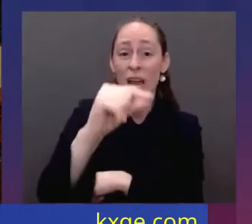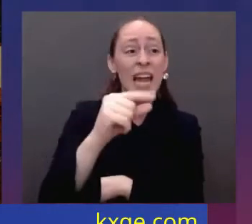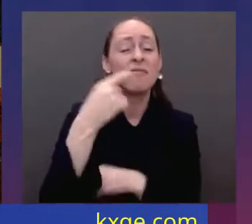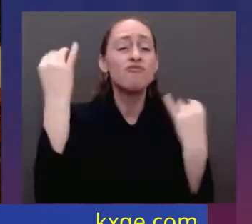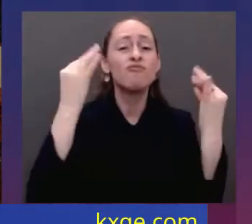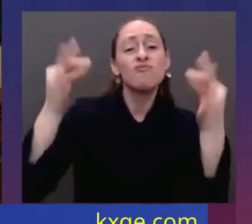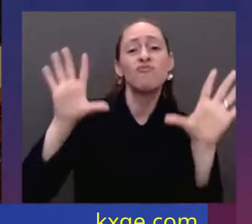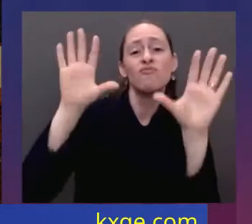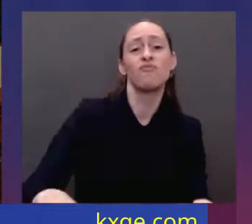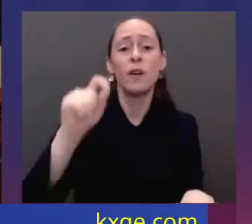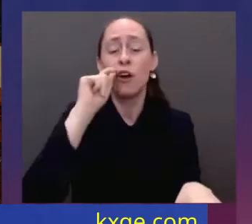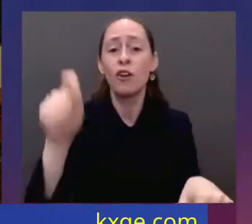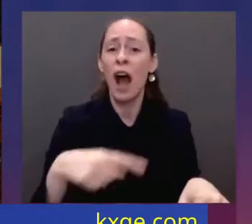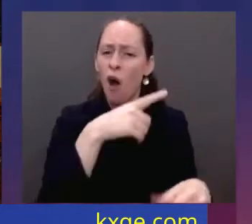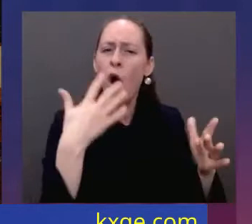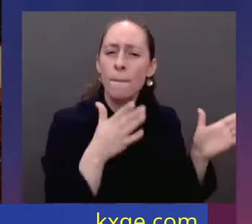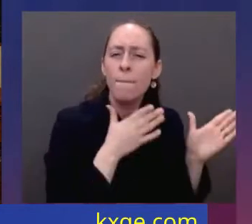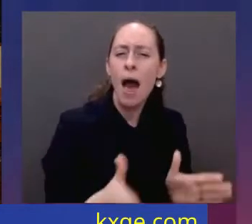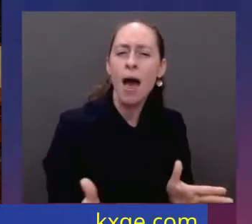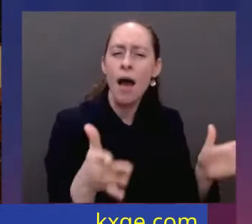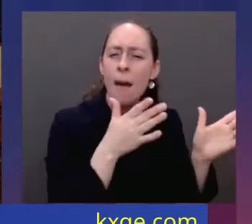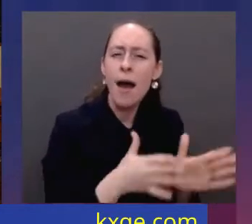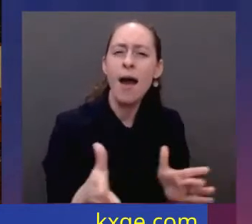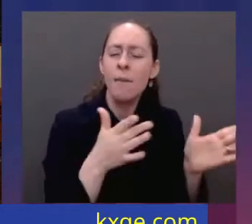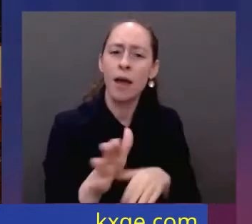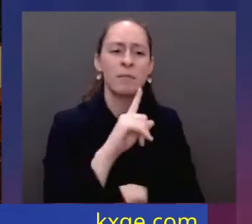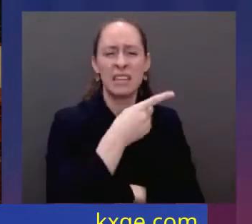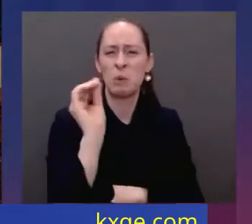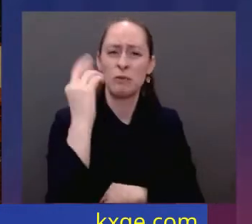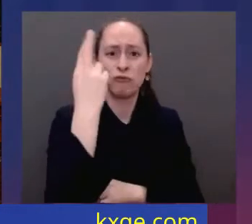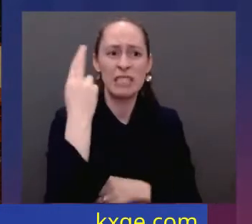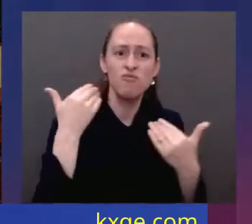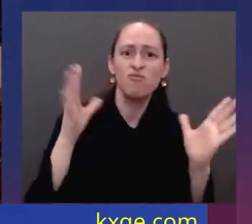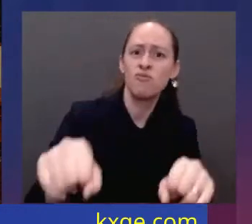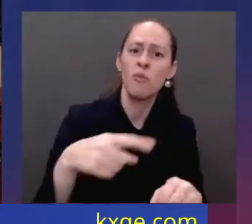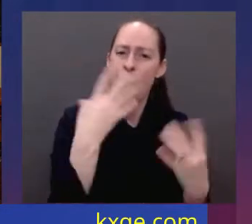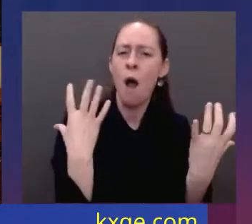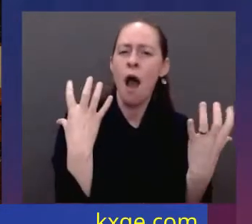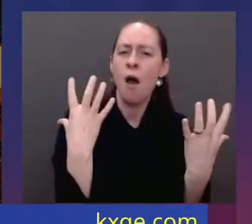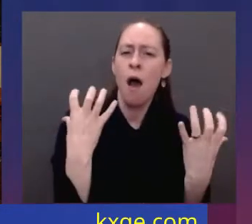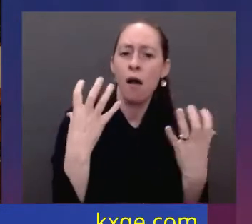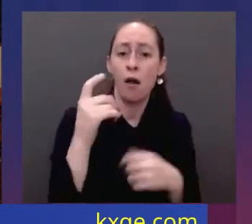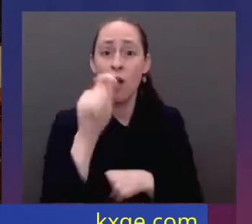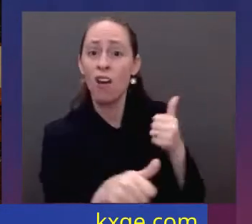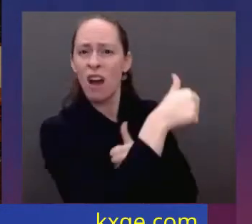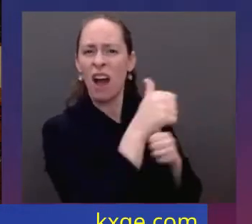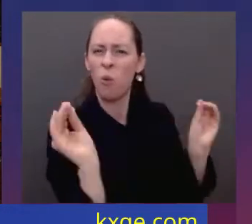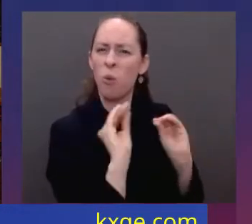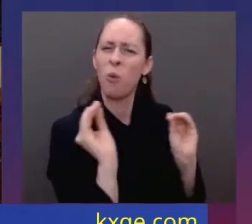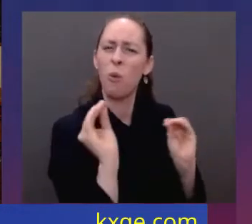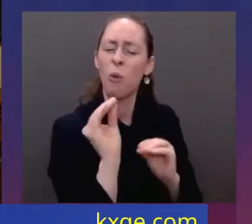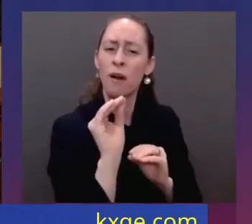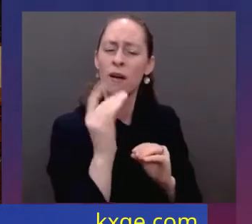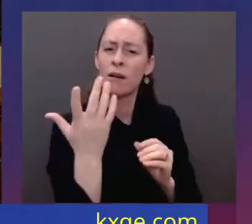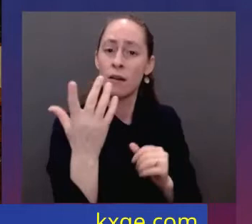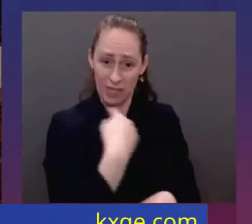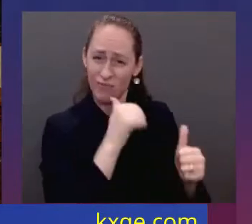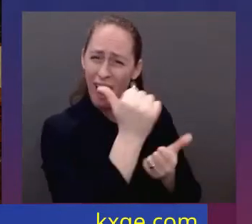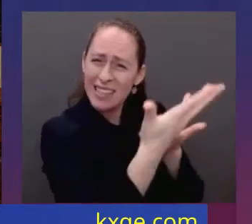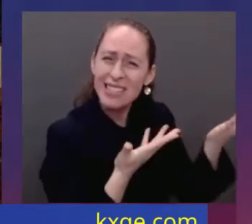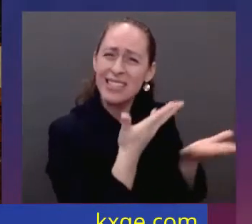repeated, repeated efforts at diplomacy. He thought the West and NATO wouldn't respond. He thought he could divide us at home, in this chamber, in this nation.